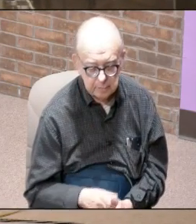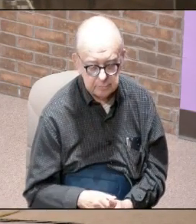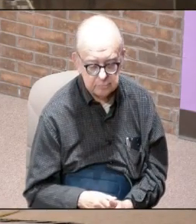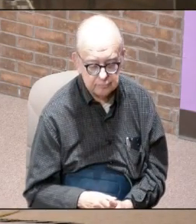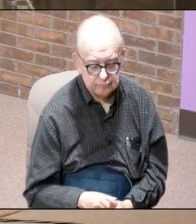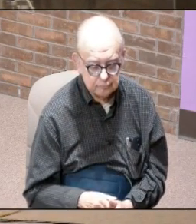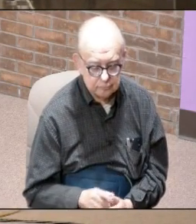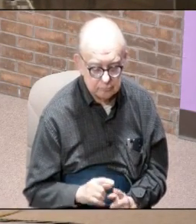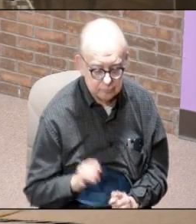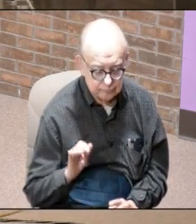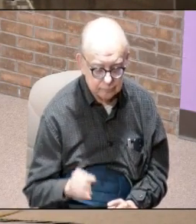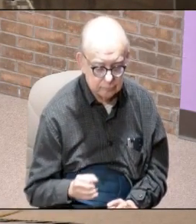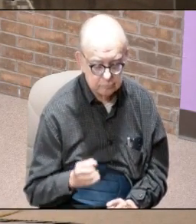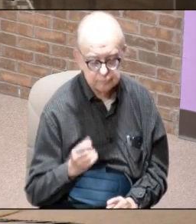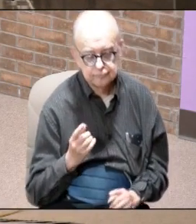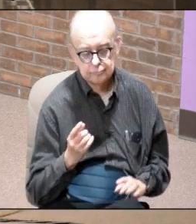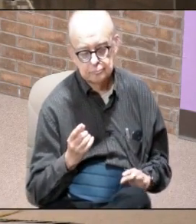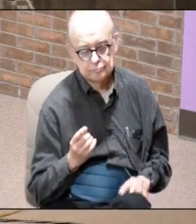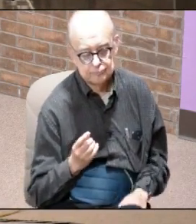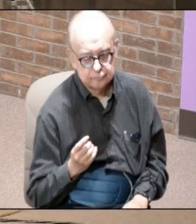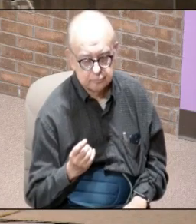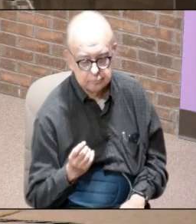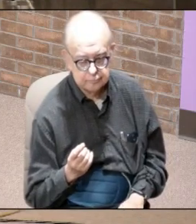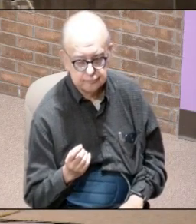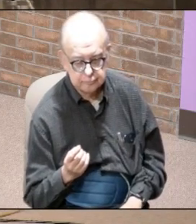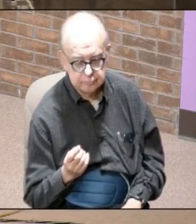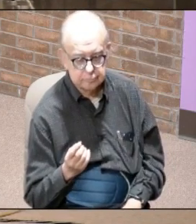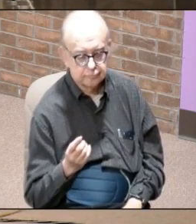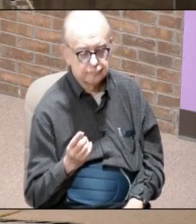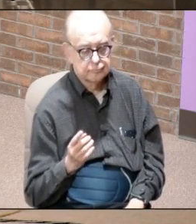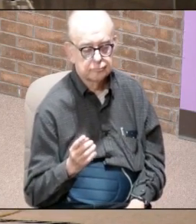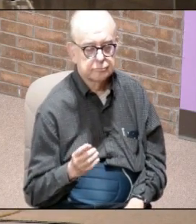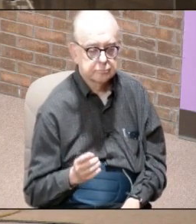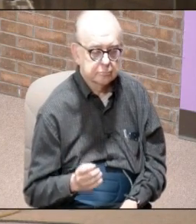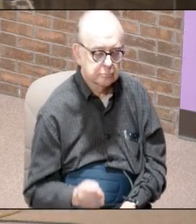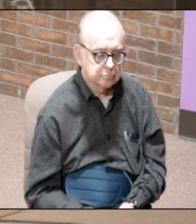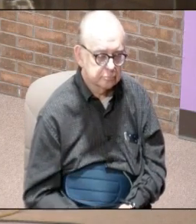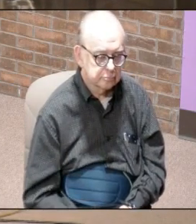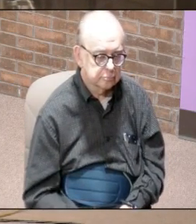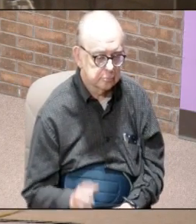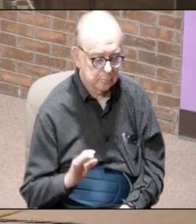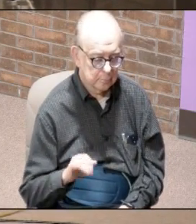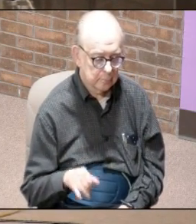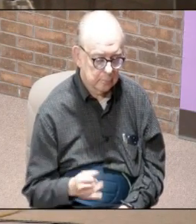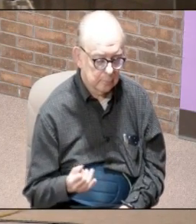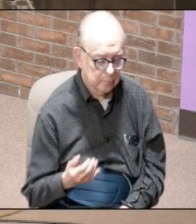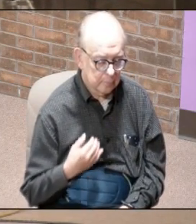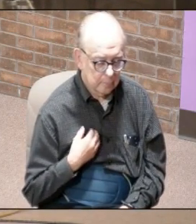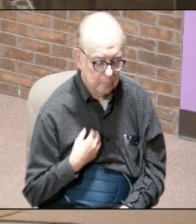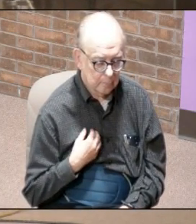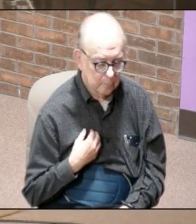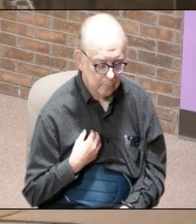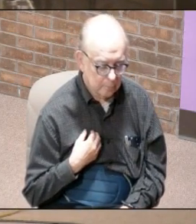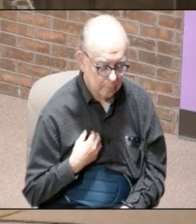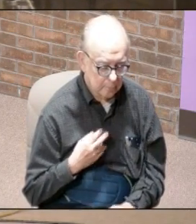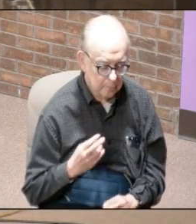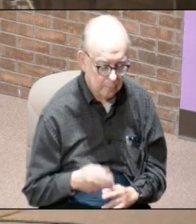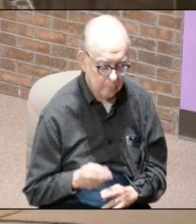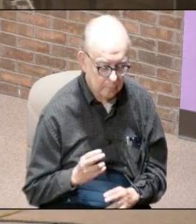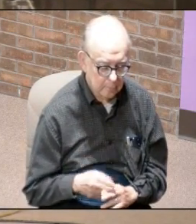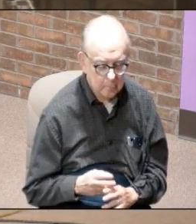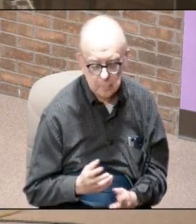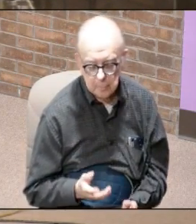but you need to also understand is that John had what they call a